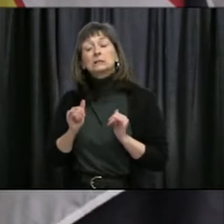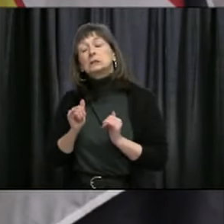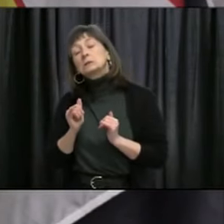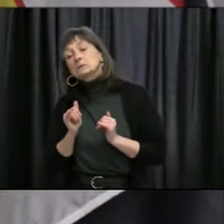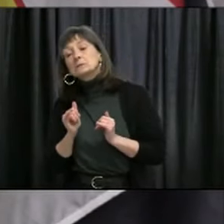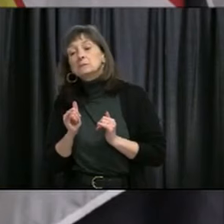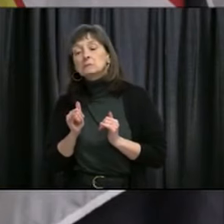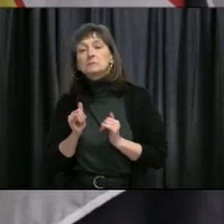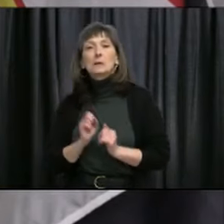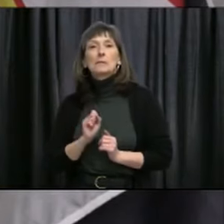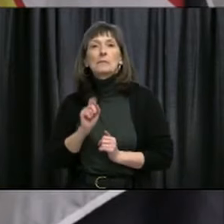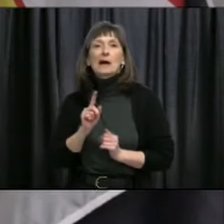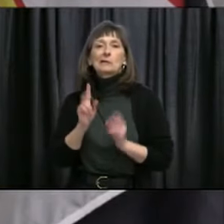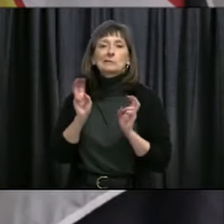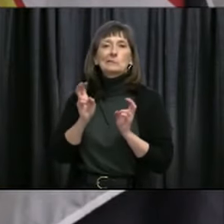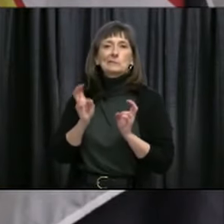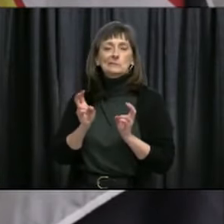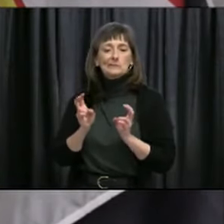that we had before.